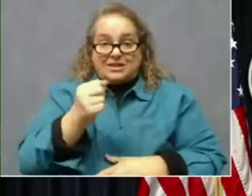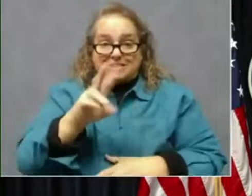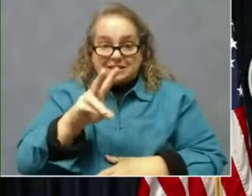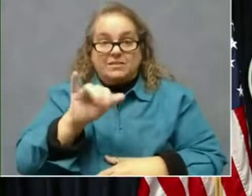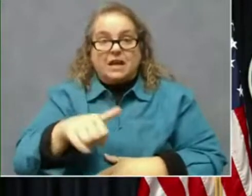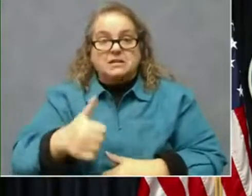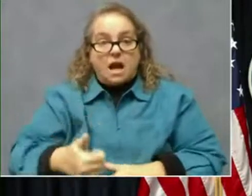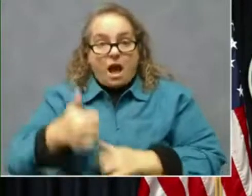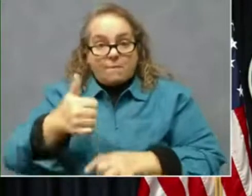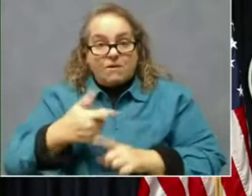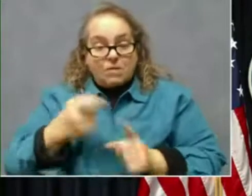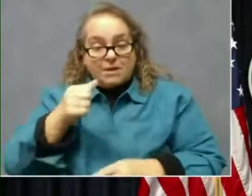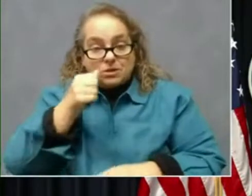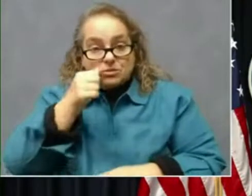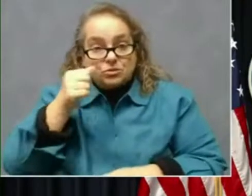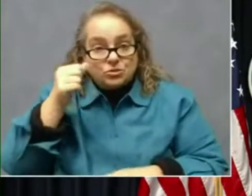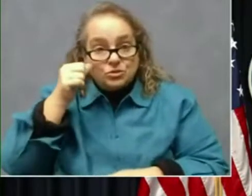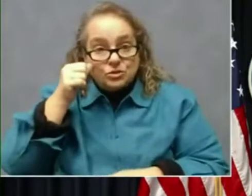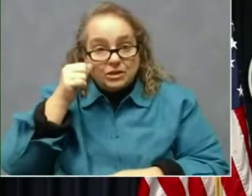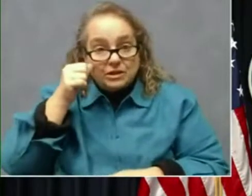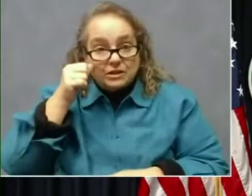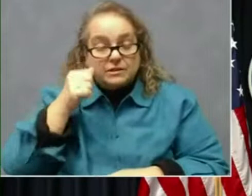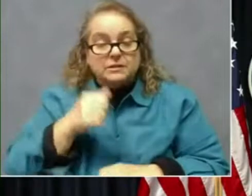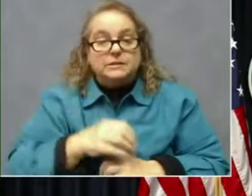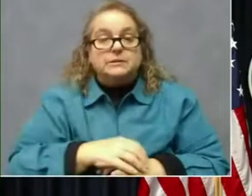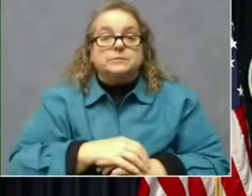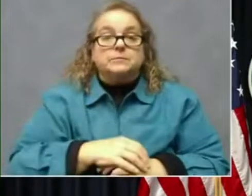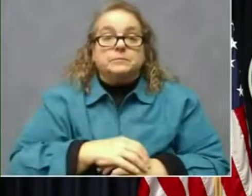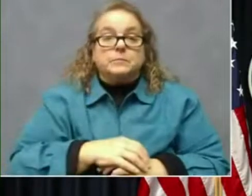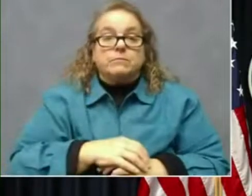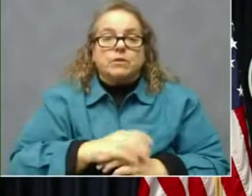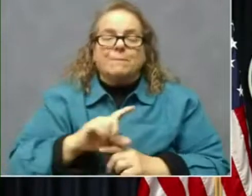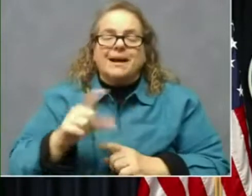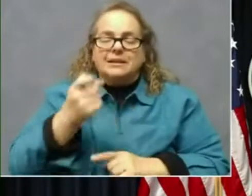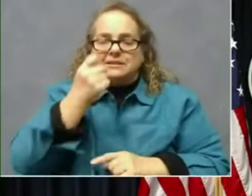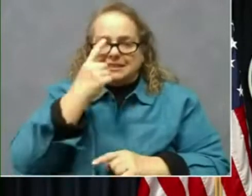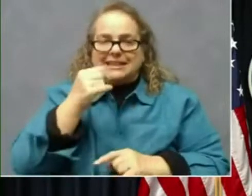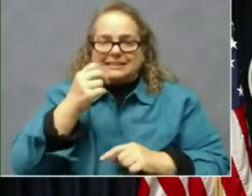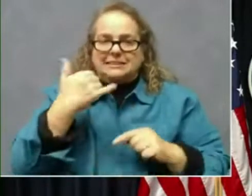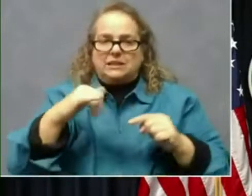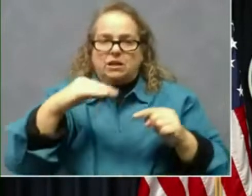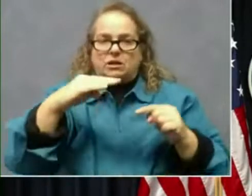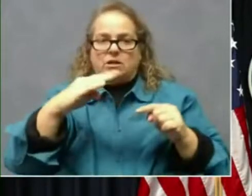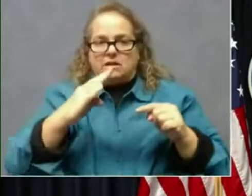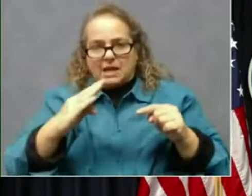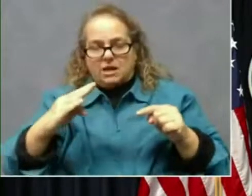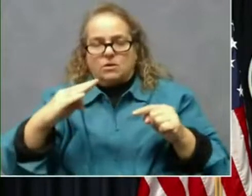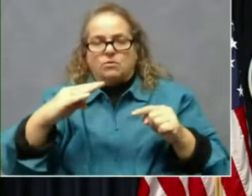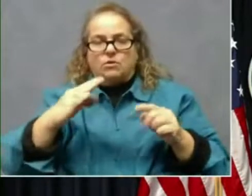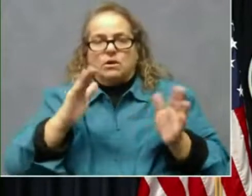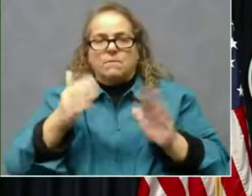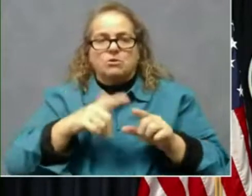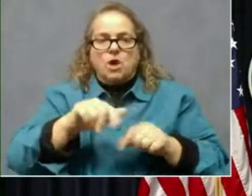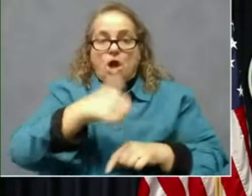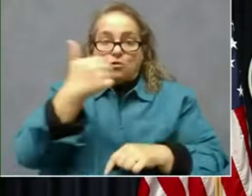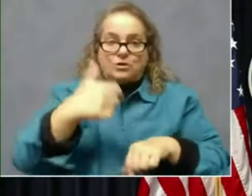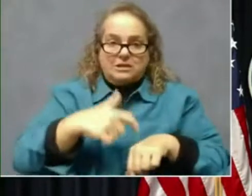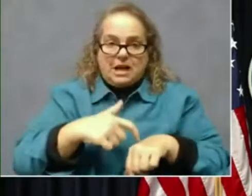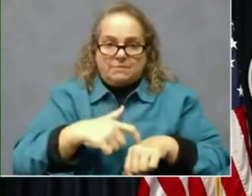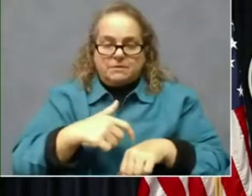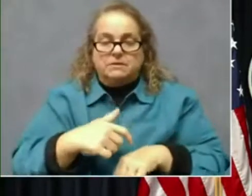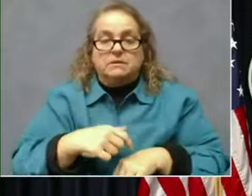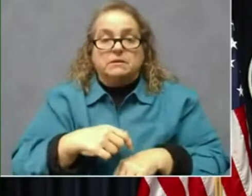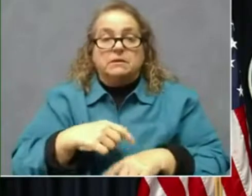when we saw that the trend line's still down compared to other times. Current positivity rate, 11